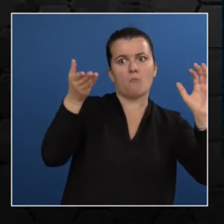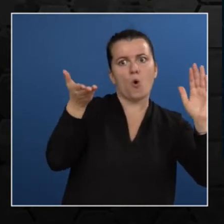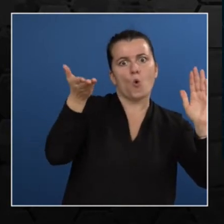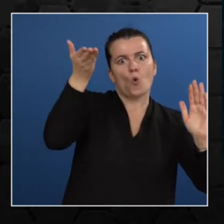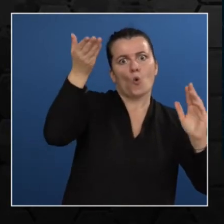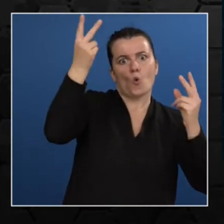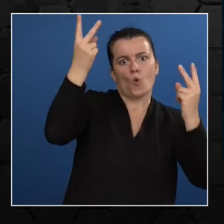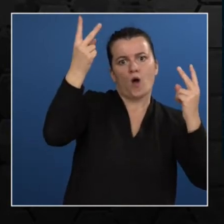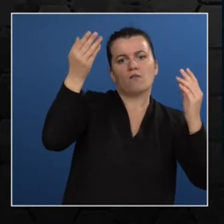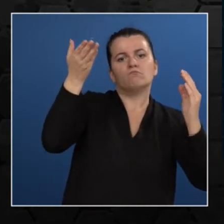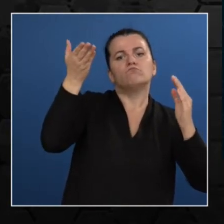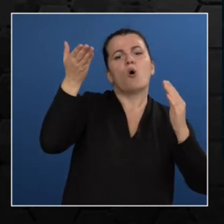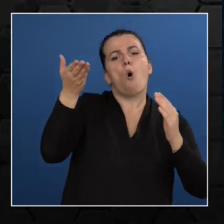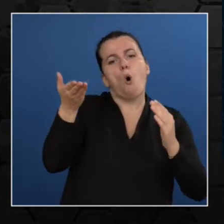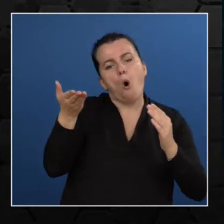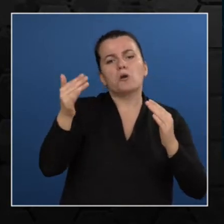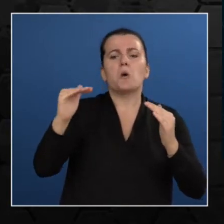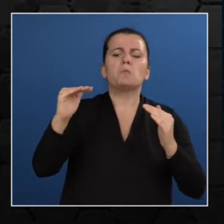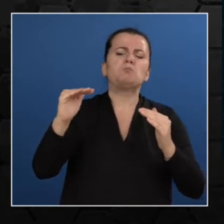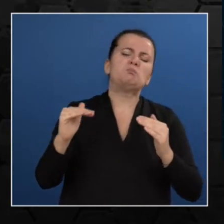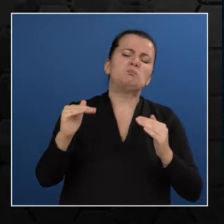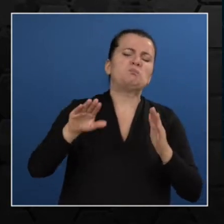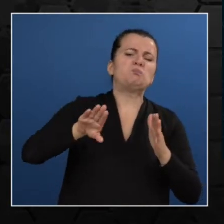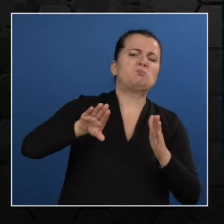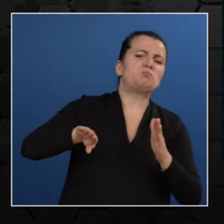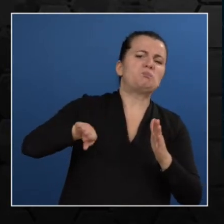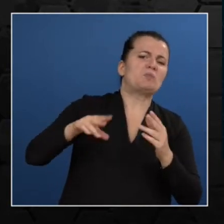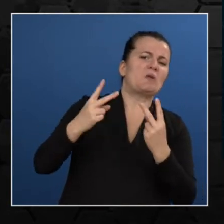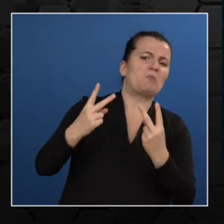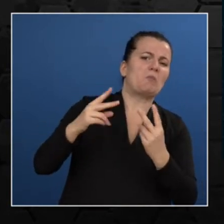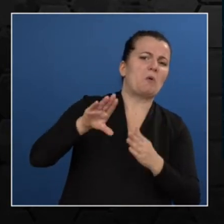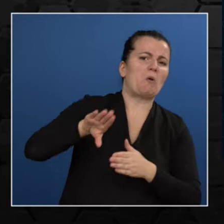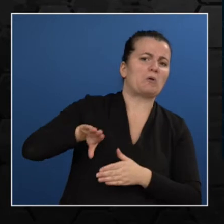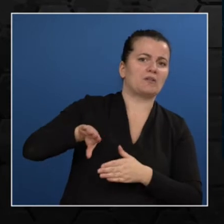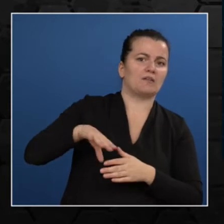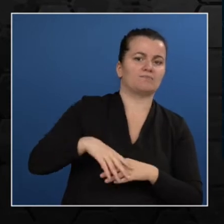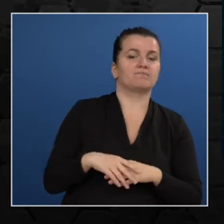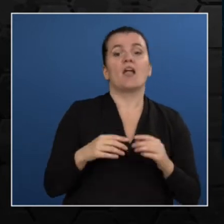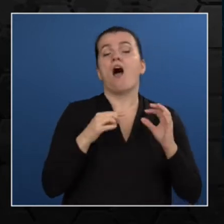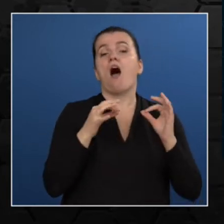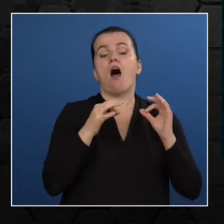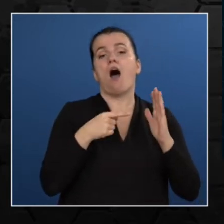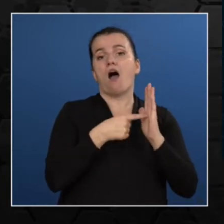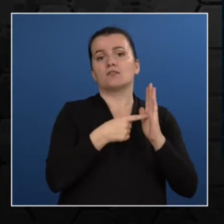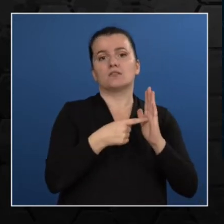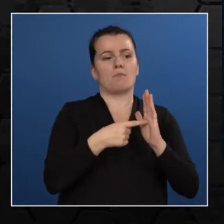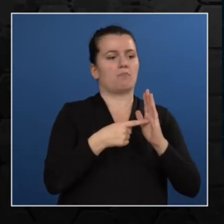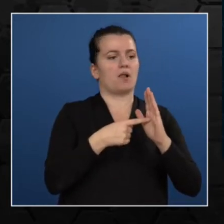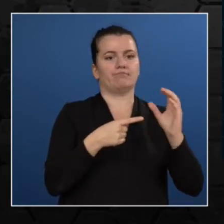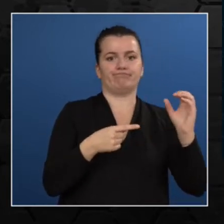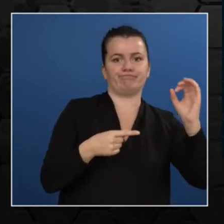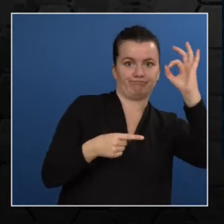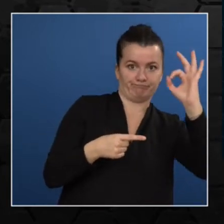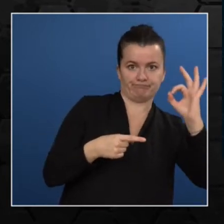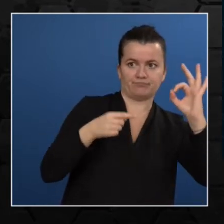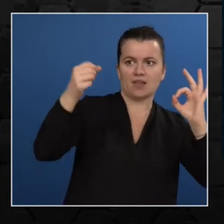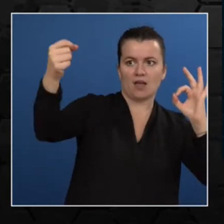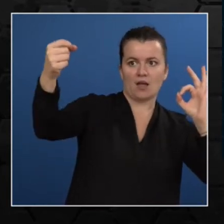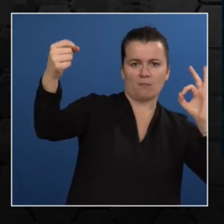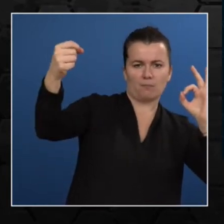means that with the help of the weights, we know how much impact a particular input is going to have in calculating the output.